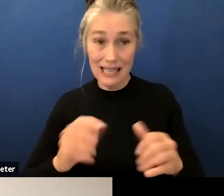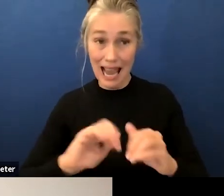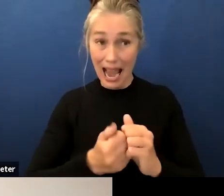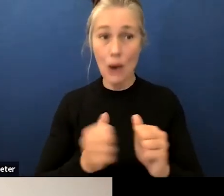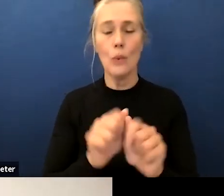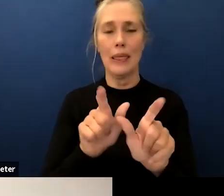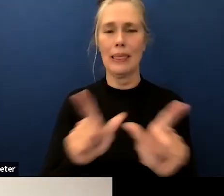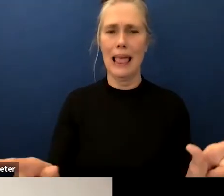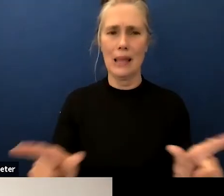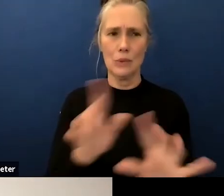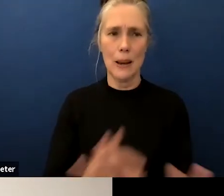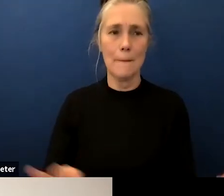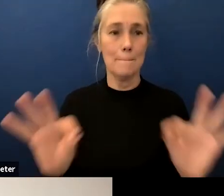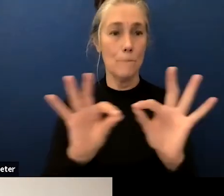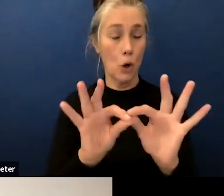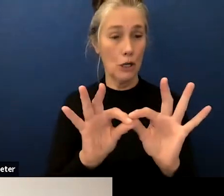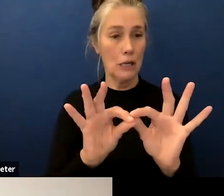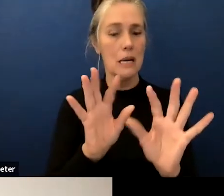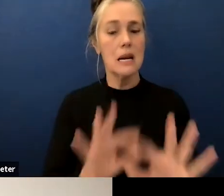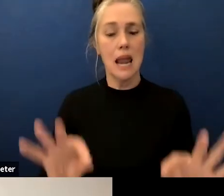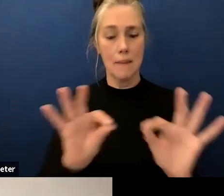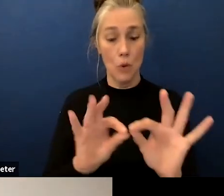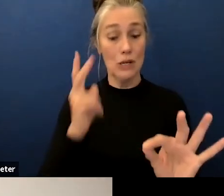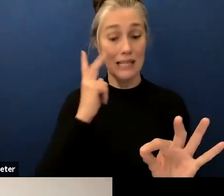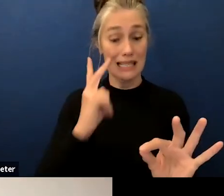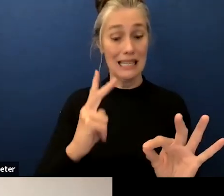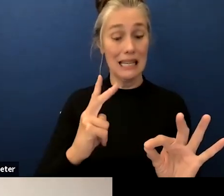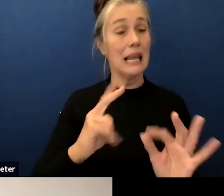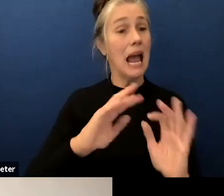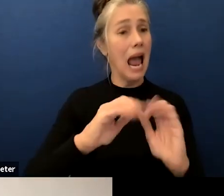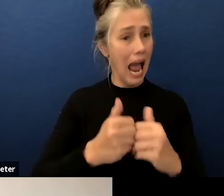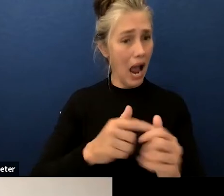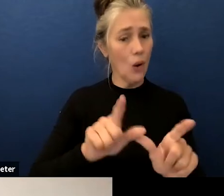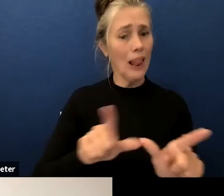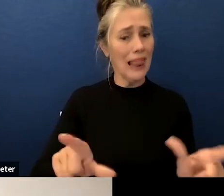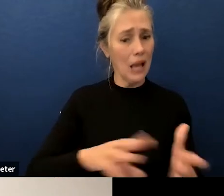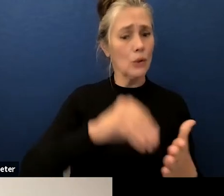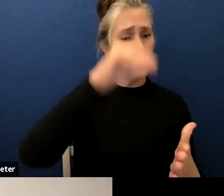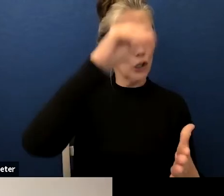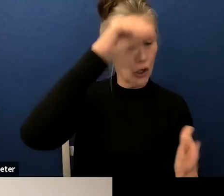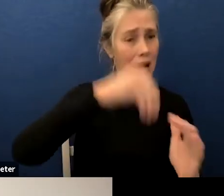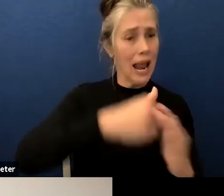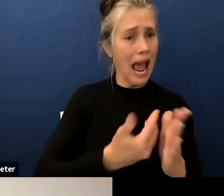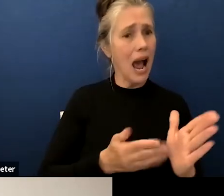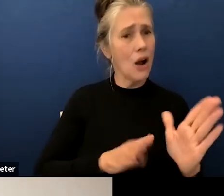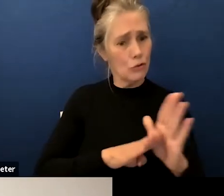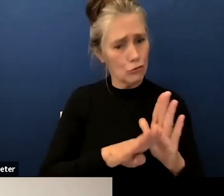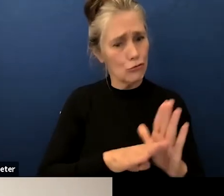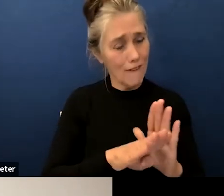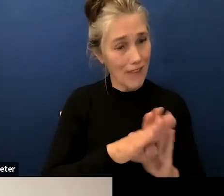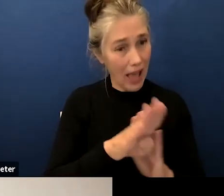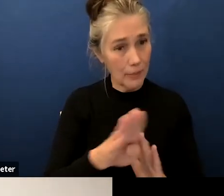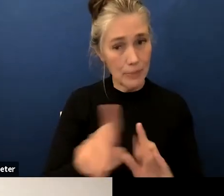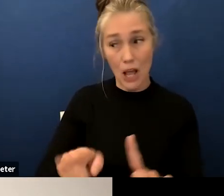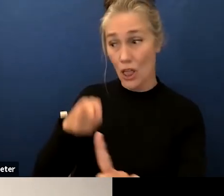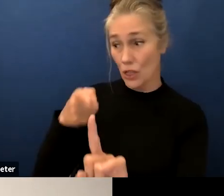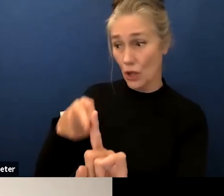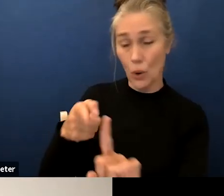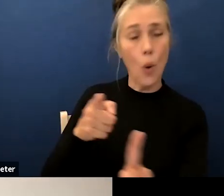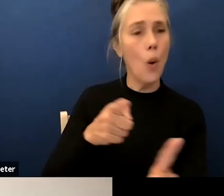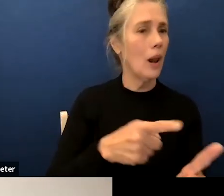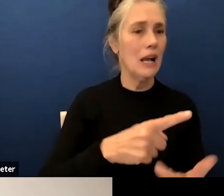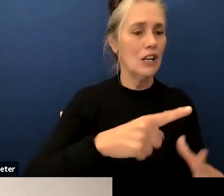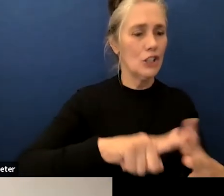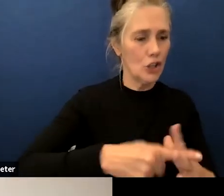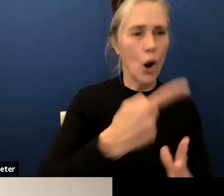continuum through which language is learned and developed with the end goal of course being reclassification